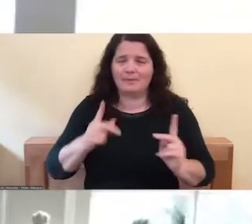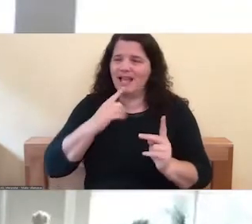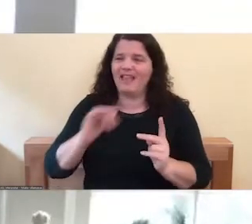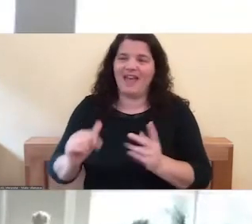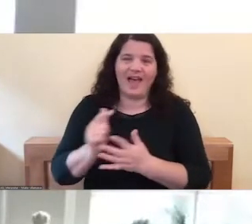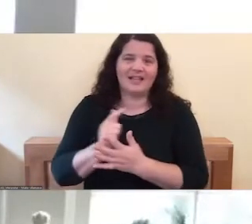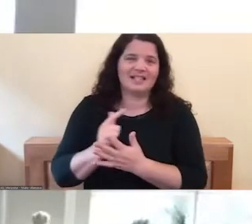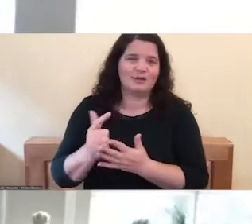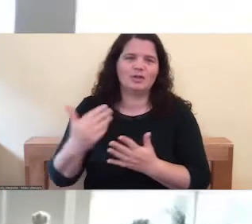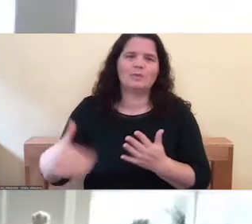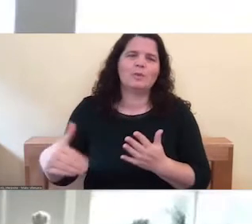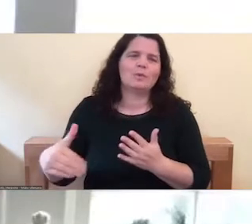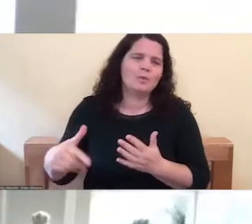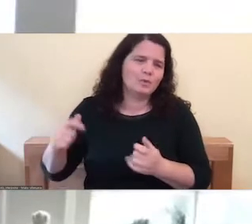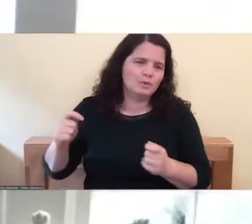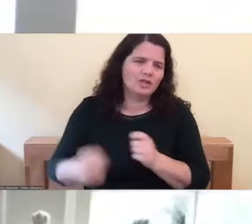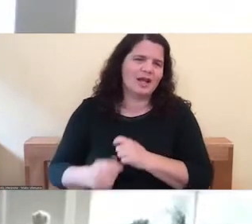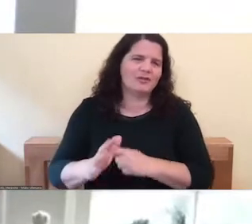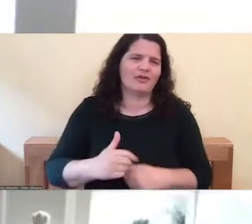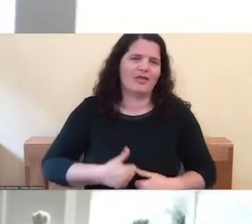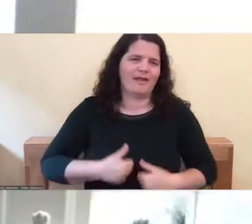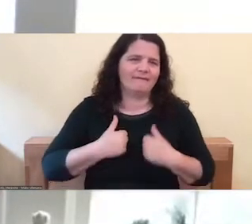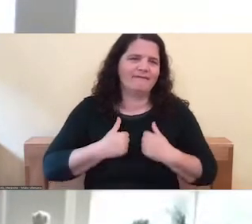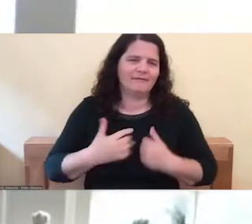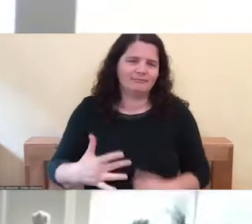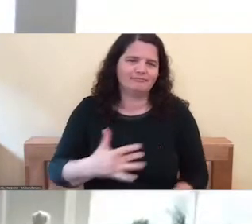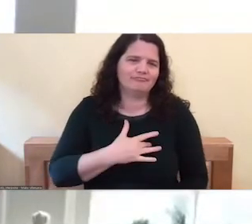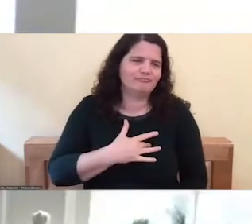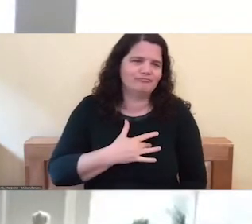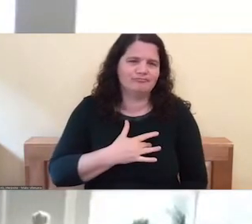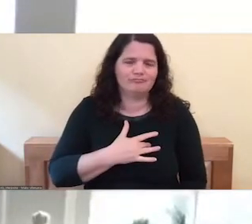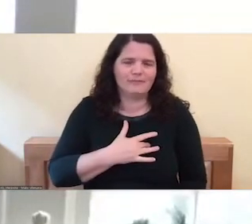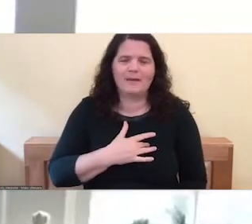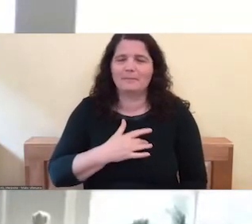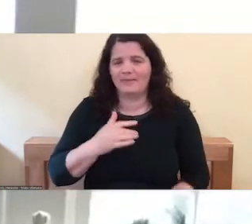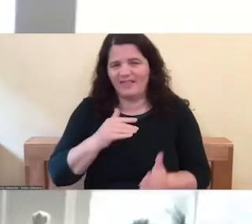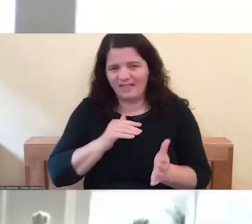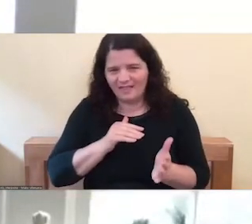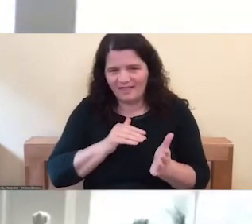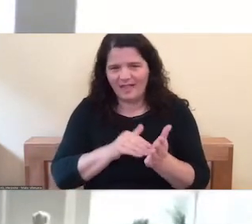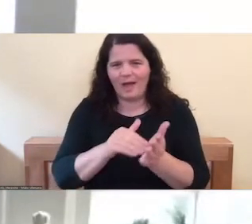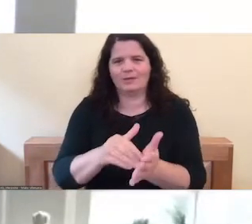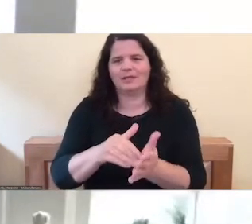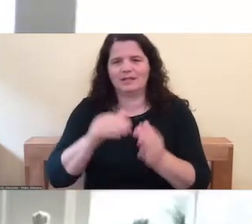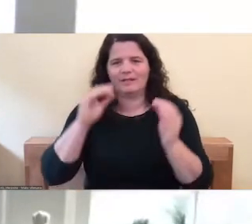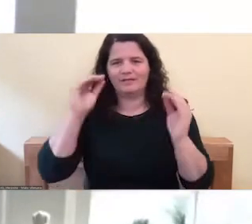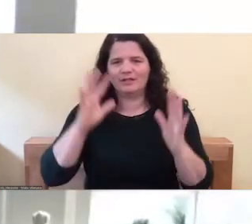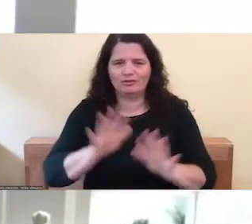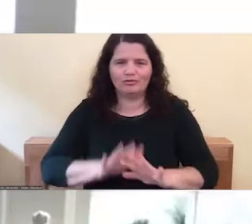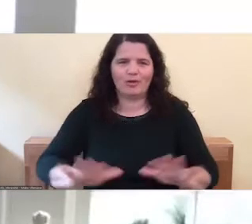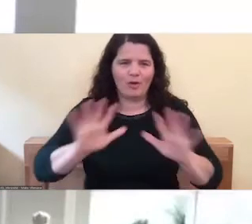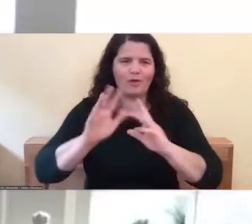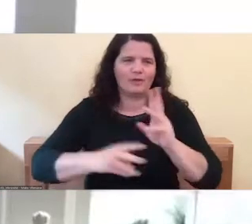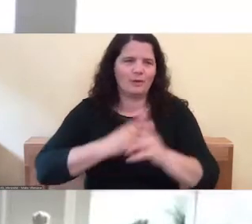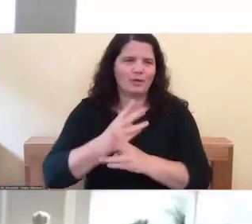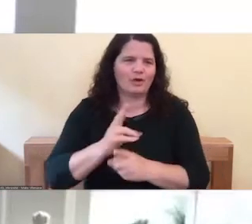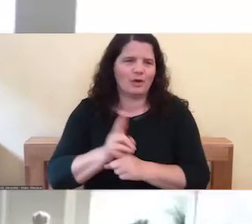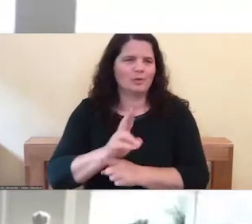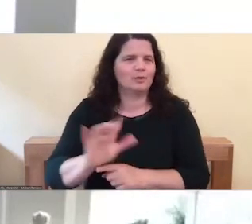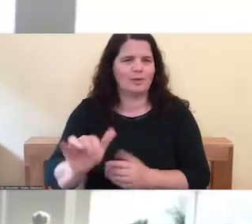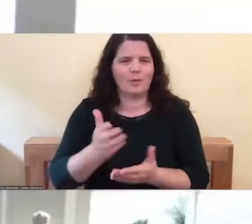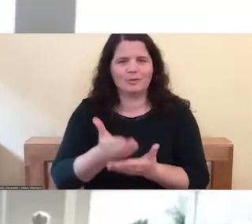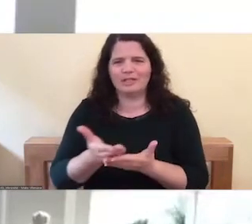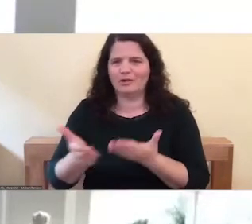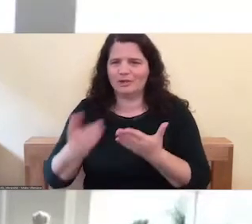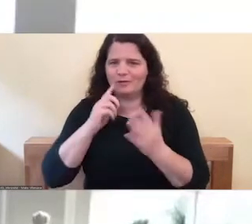and, you know, thousands of teachers around the world are teaching this. So it's really creating